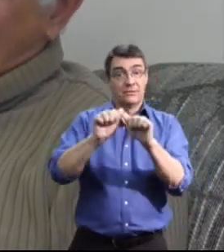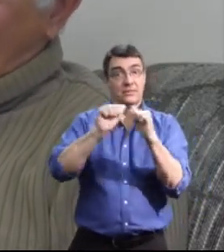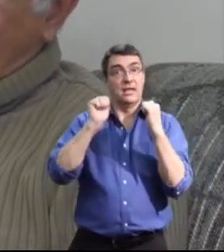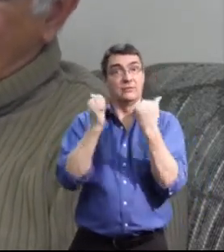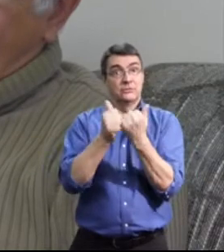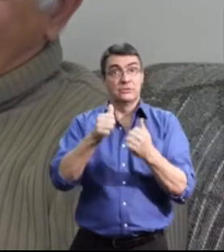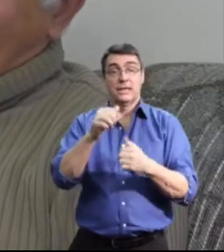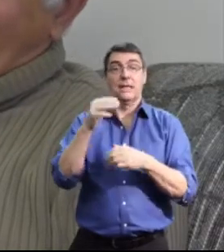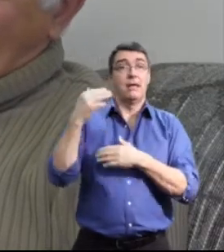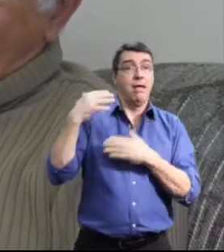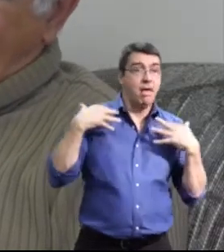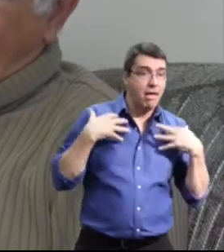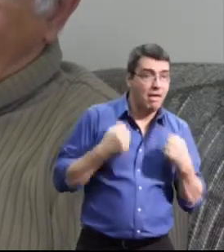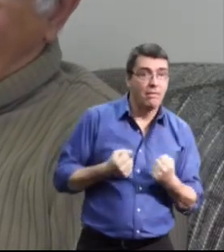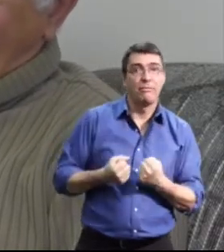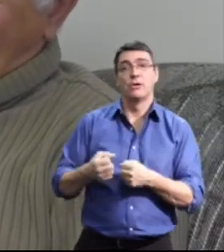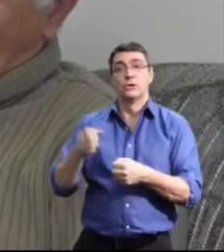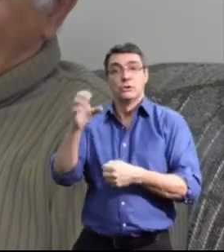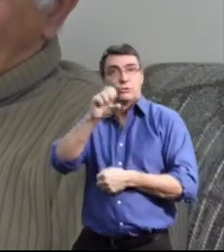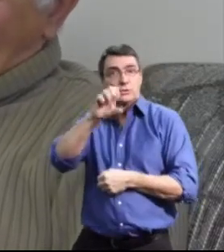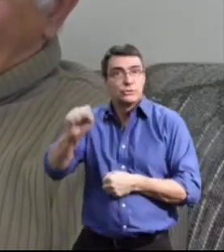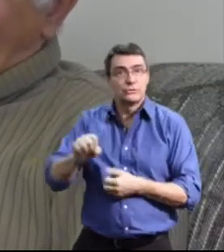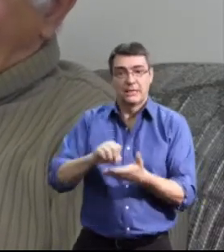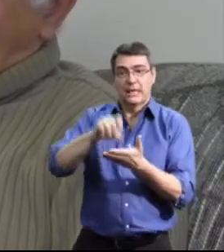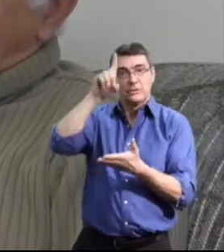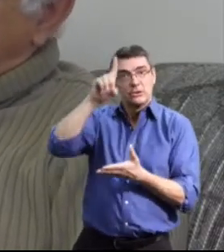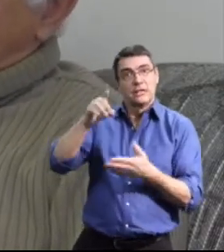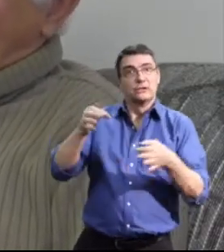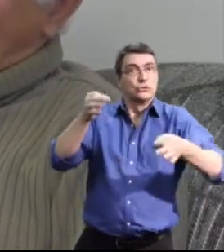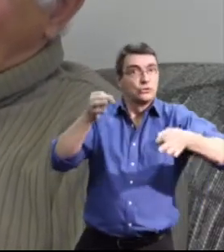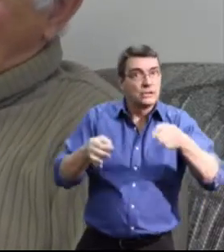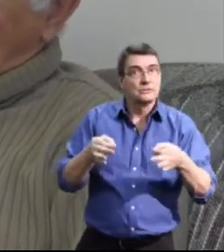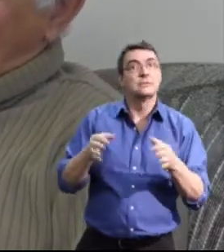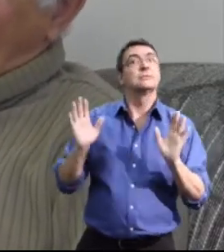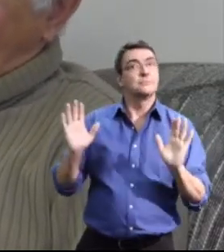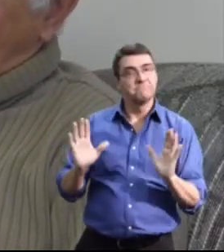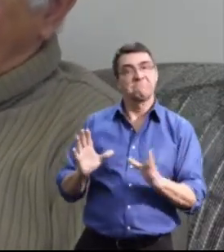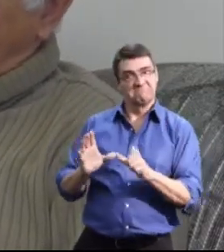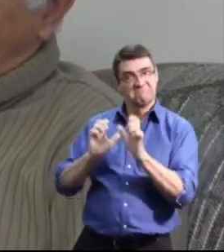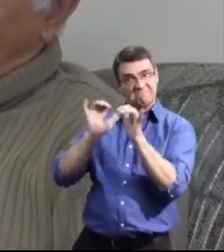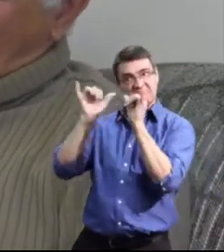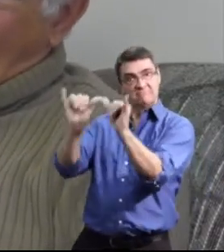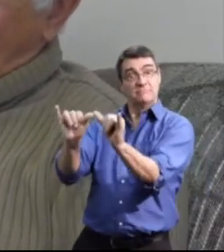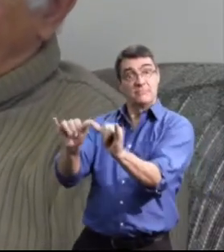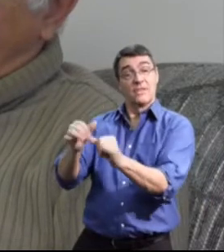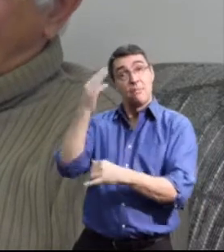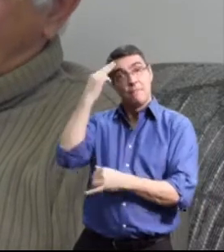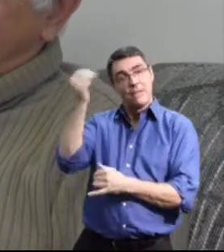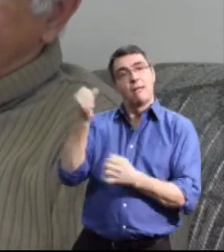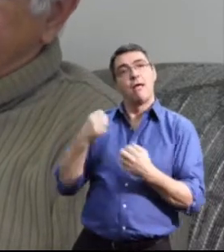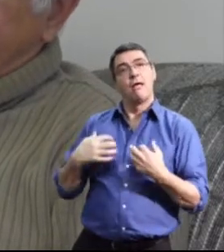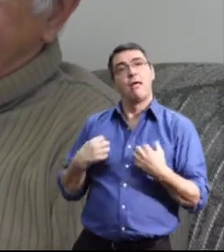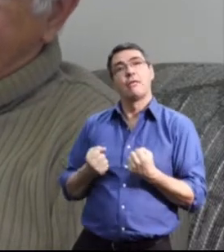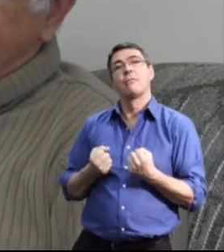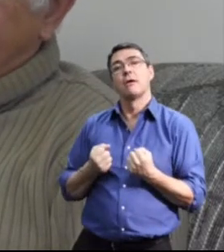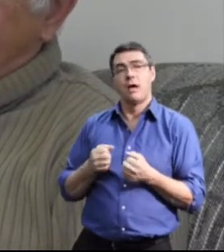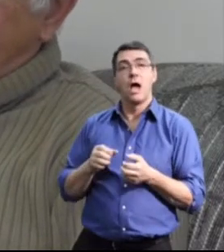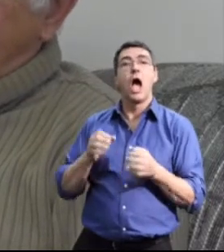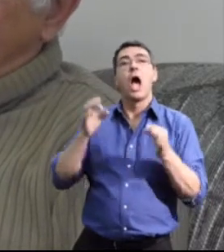education, justice and health. Take a guess how much that they committed to that when they announced it.